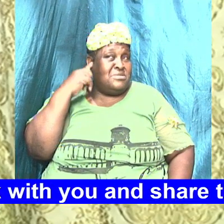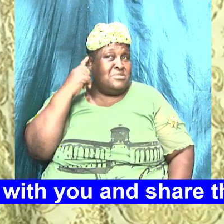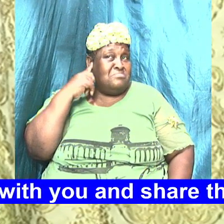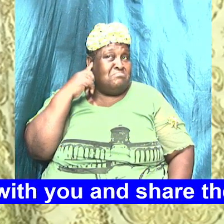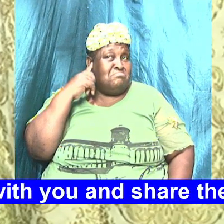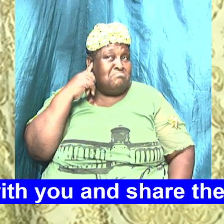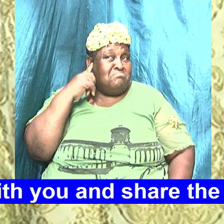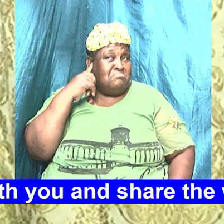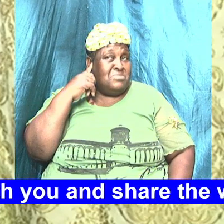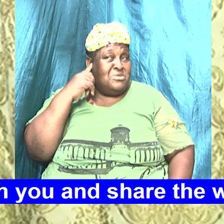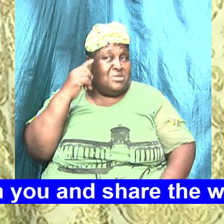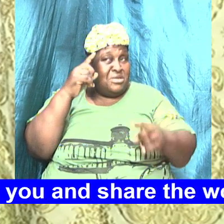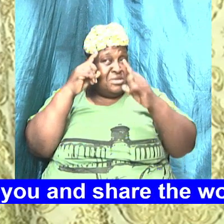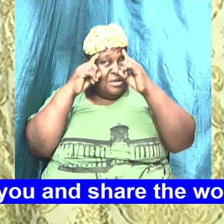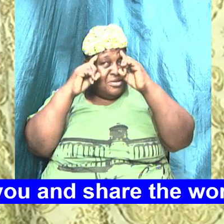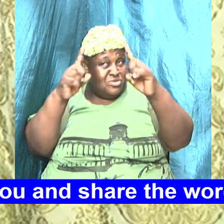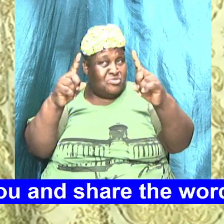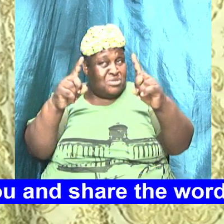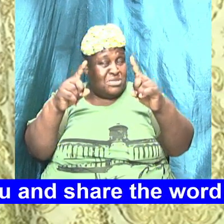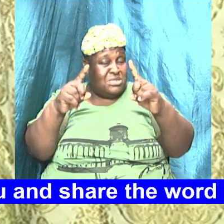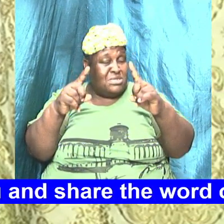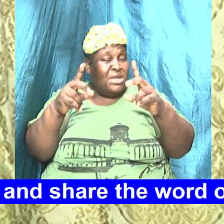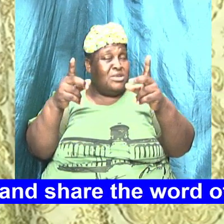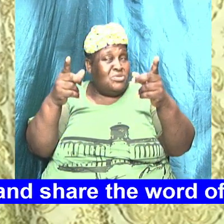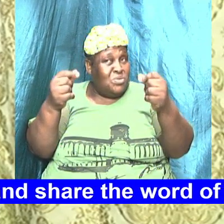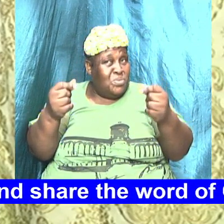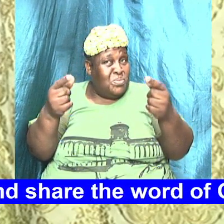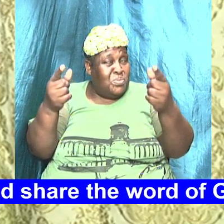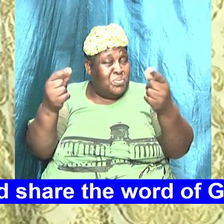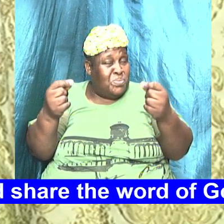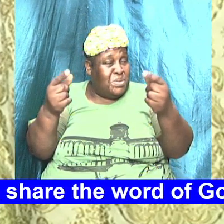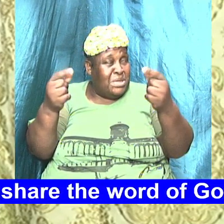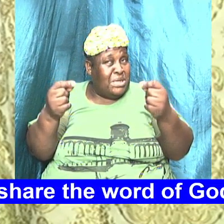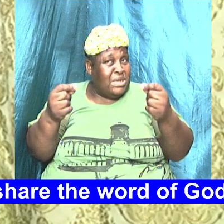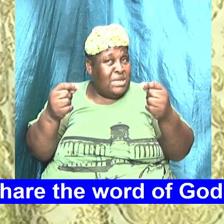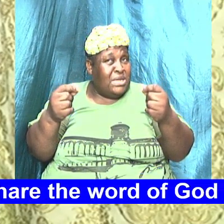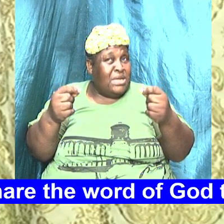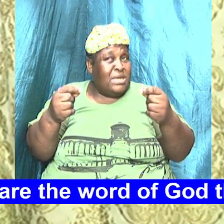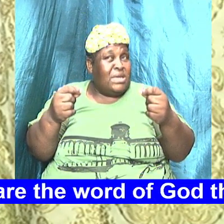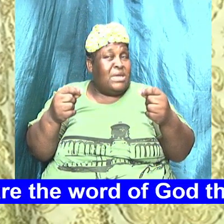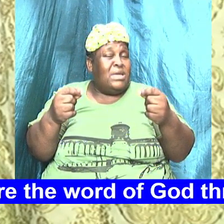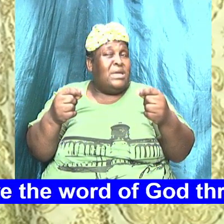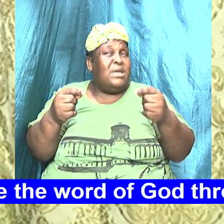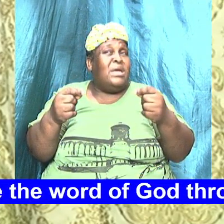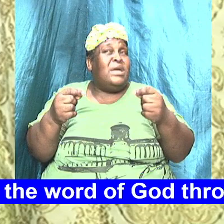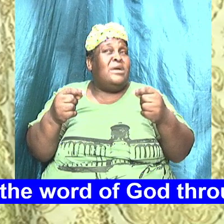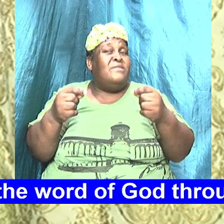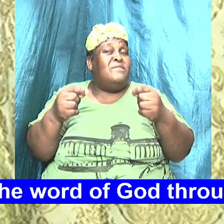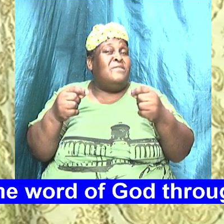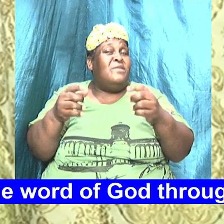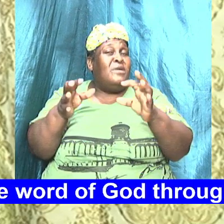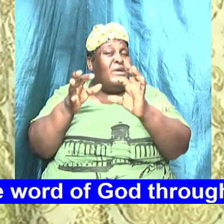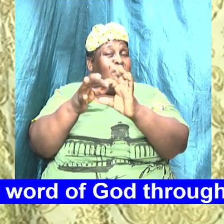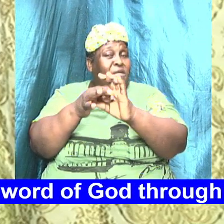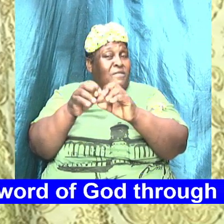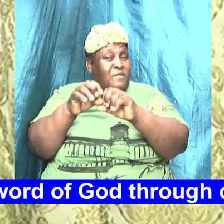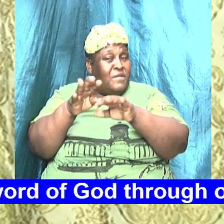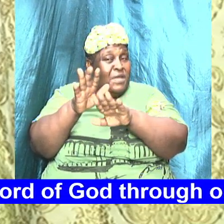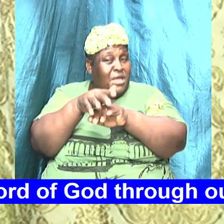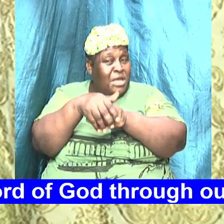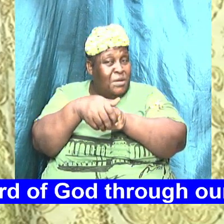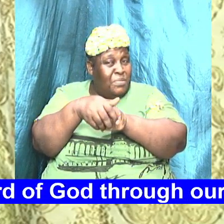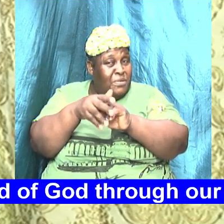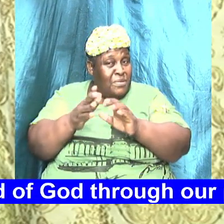Doctrines Doctrines The Teachings And The Do Of The Pharisees And Sadducees If you Follow It You Will Find Yourself In Hell